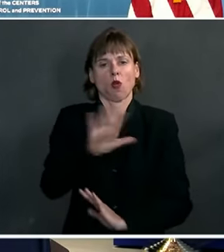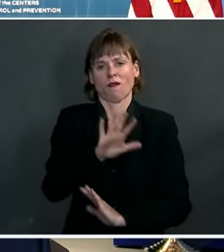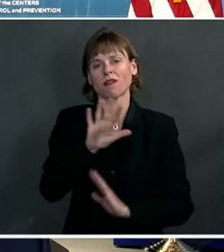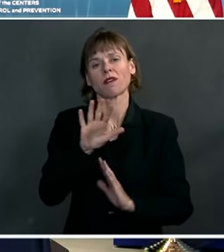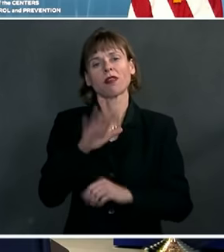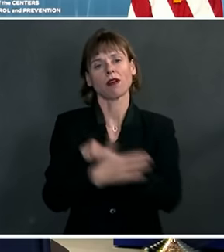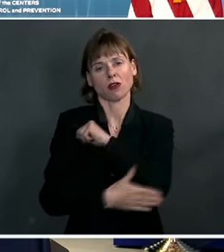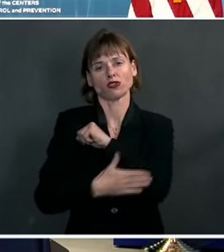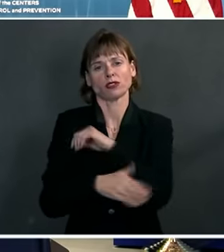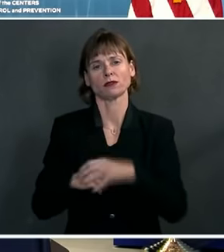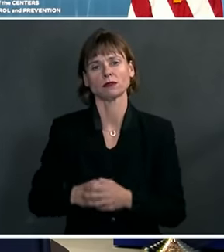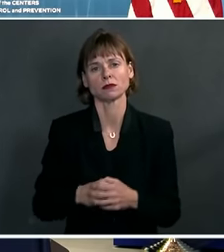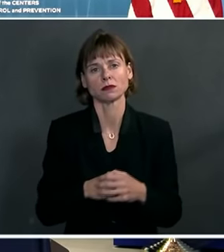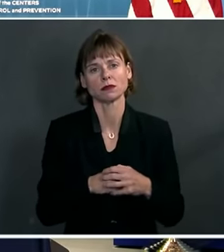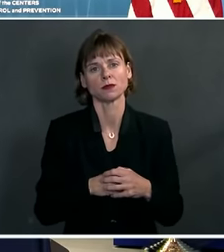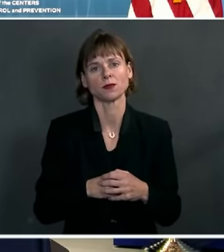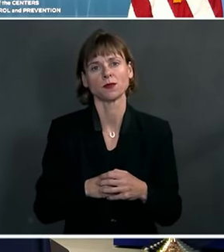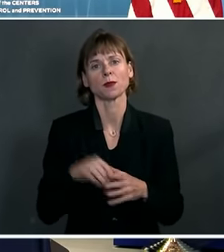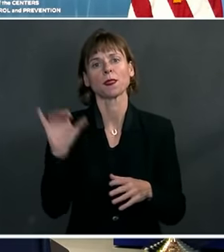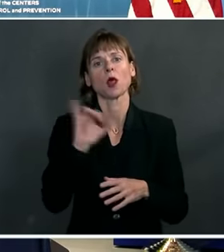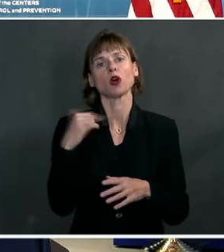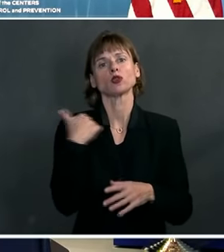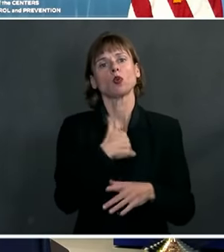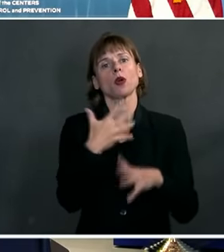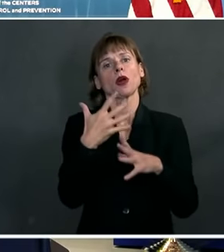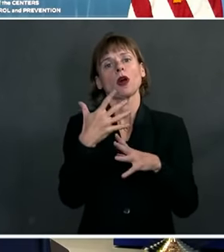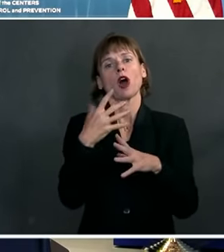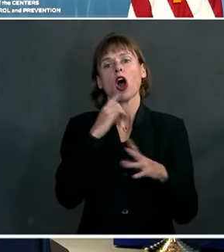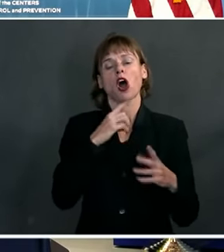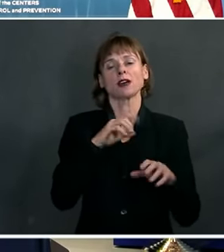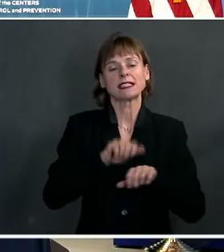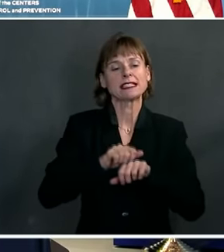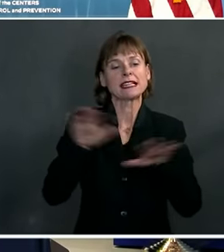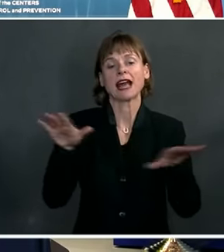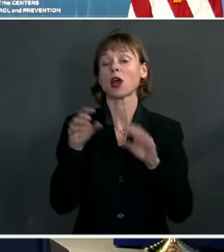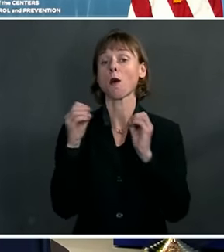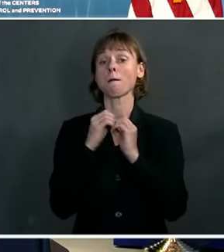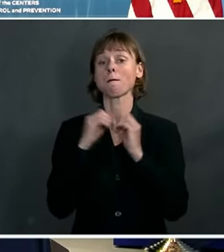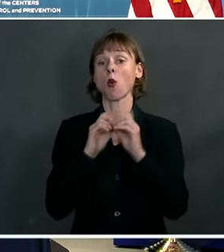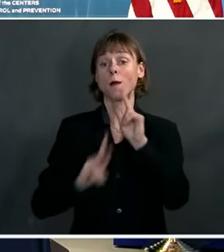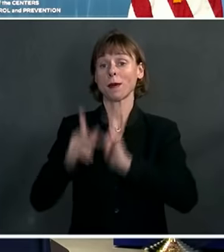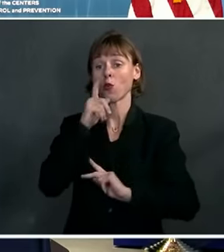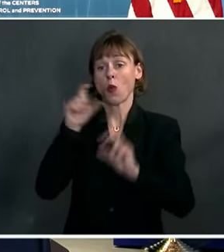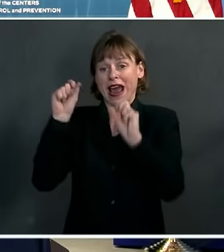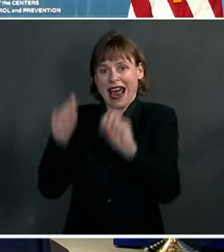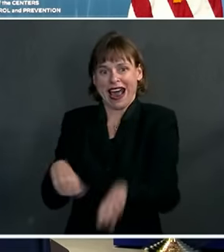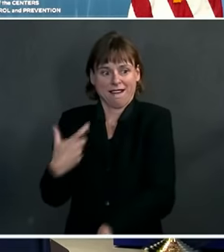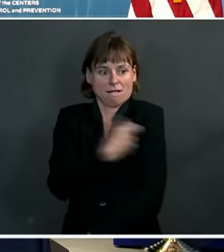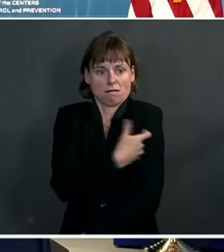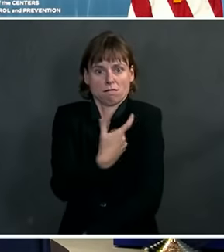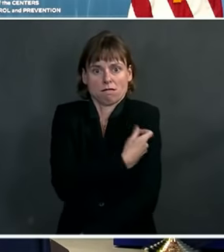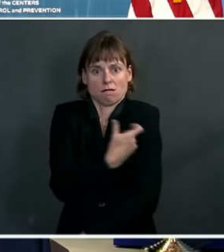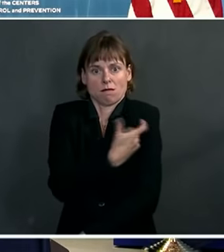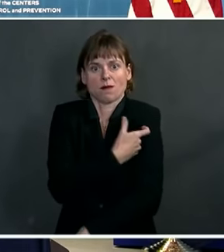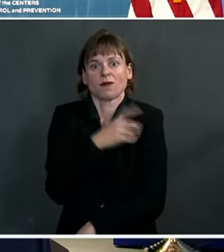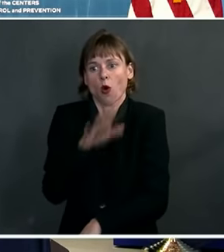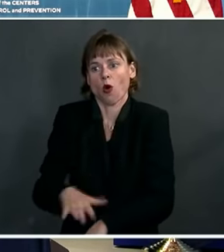In addition, we're getting more vaccinators into the field to continue to escalate the pace of vaccinations.